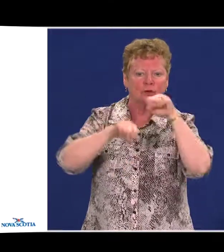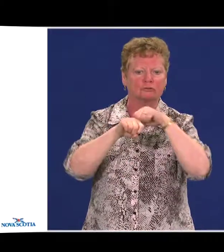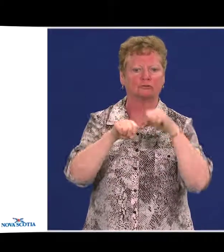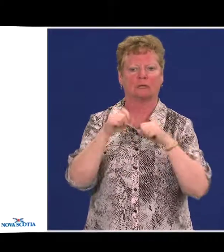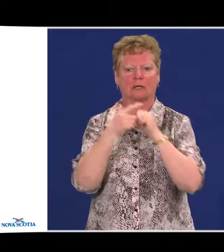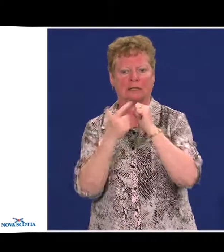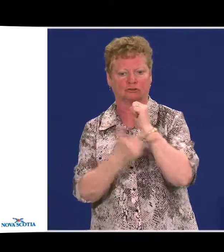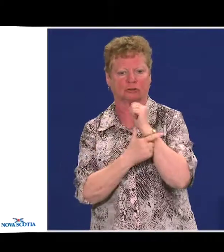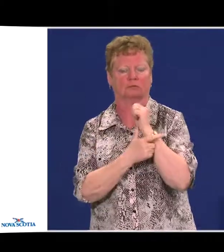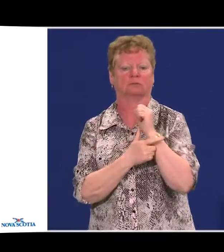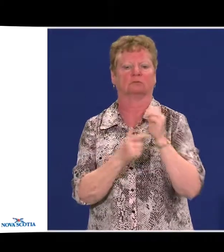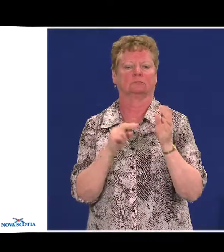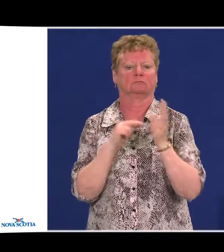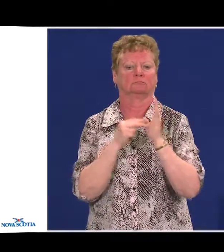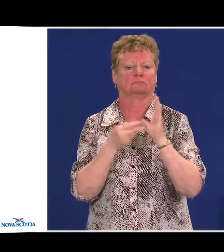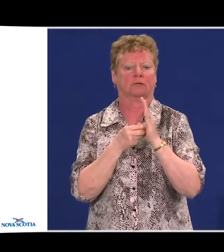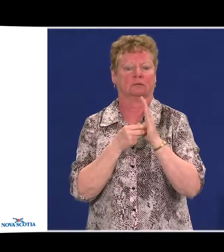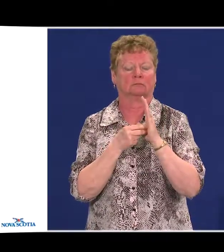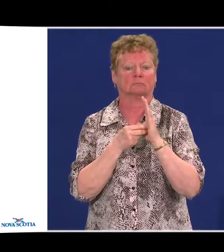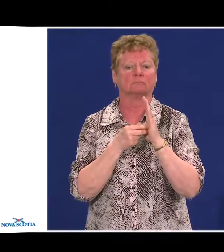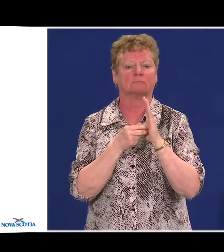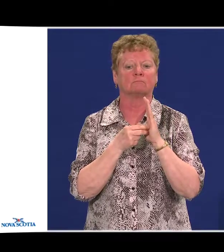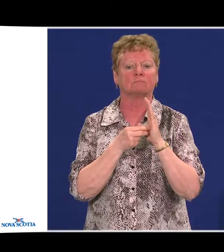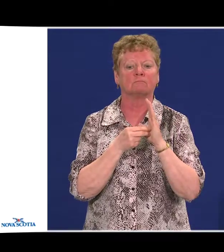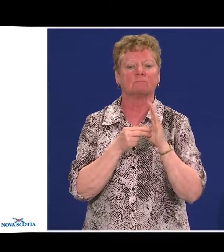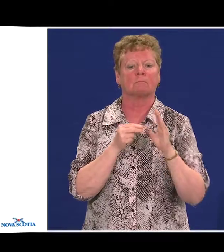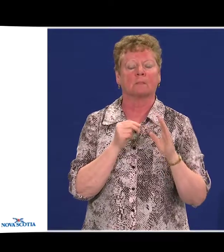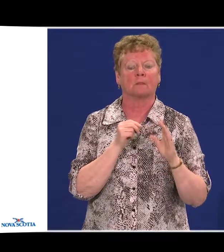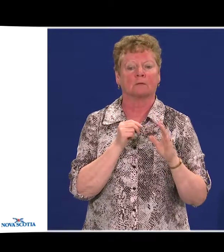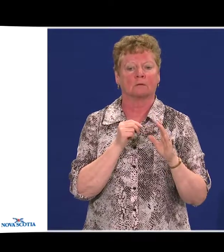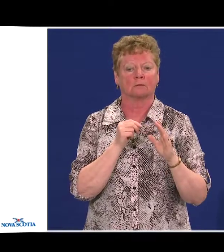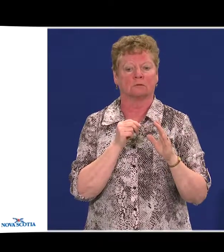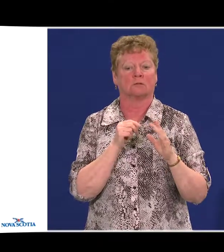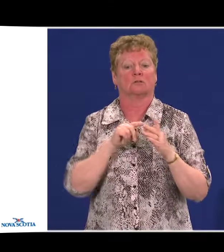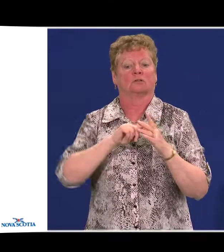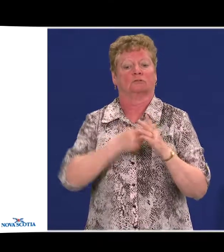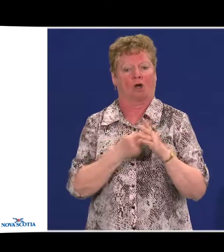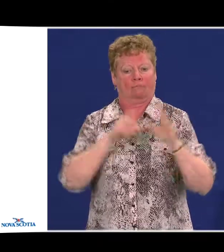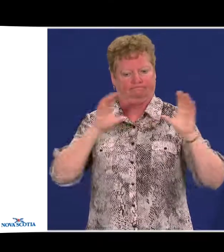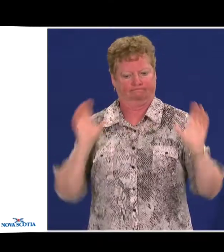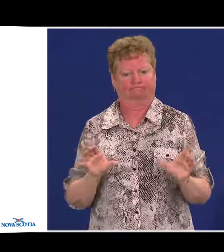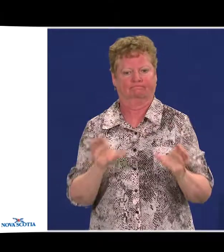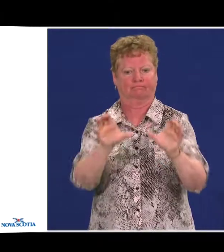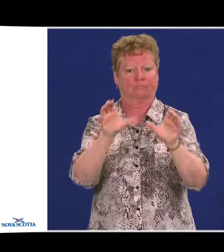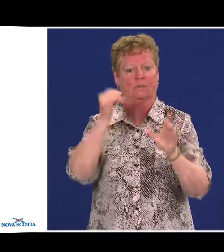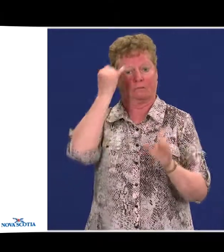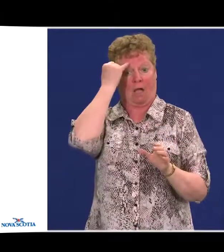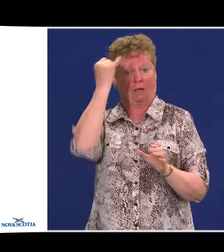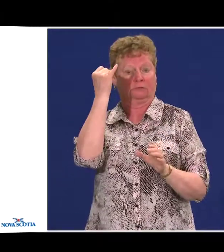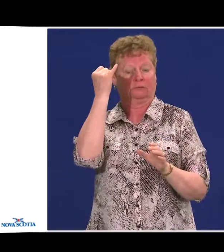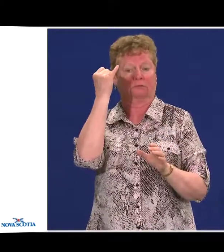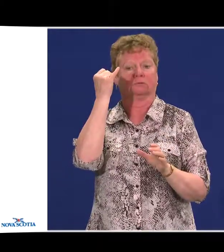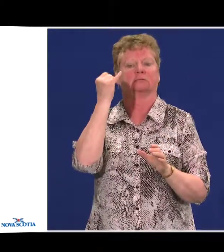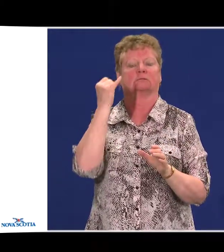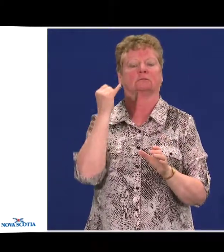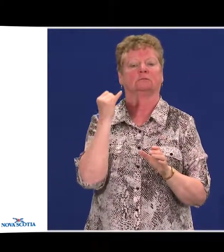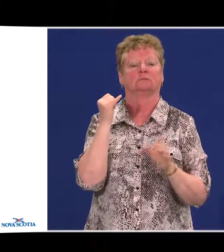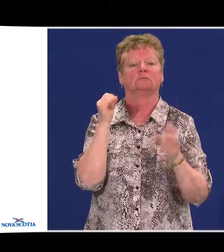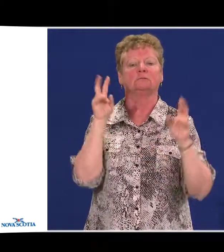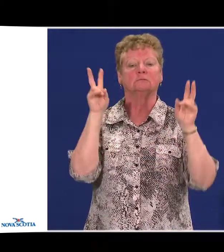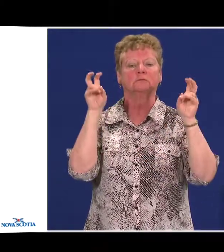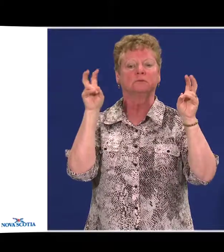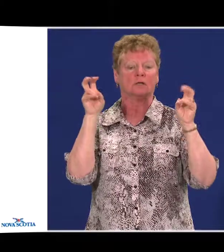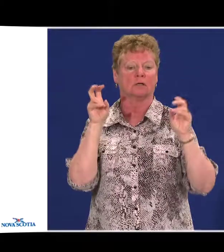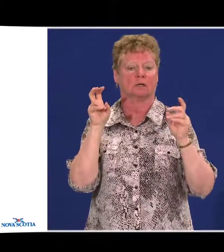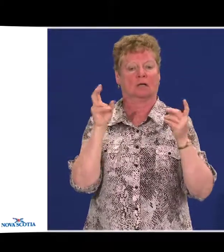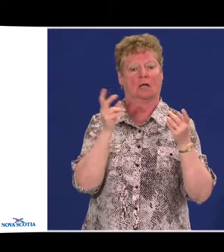putting into action the concept of nothing about